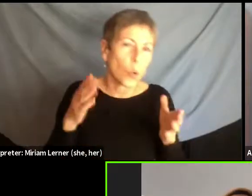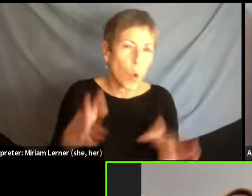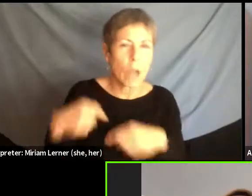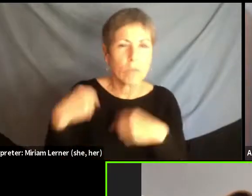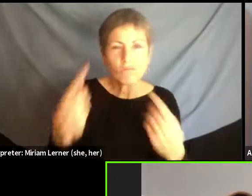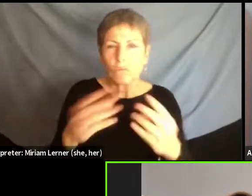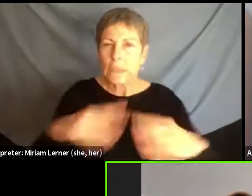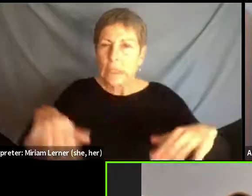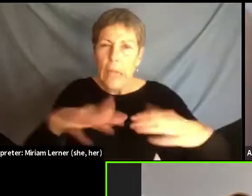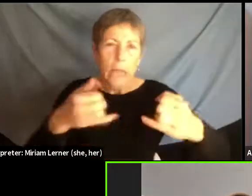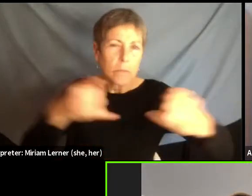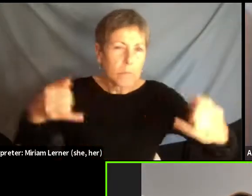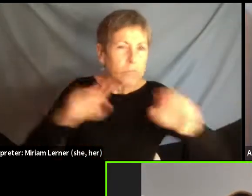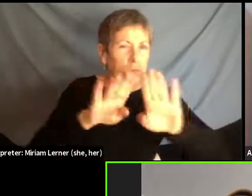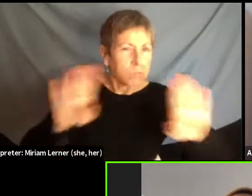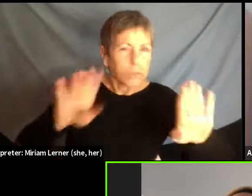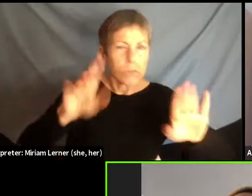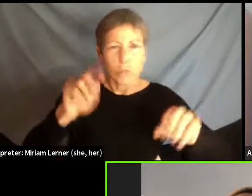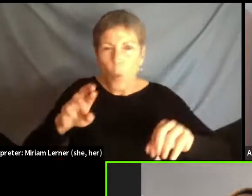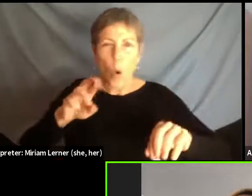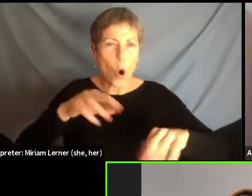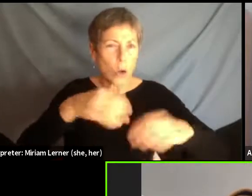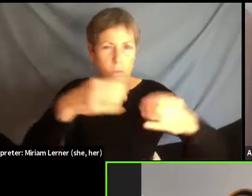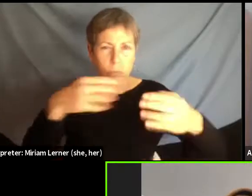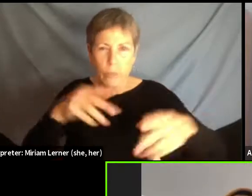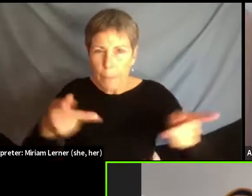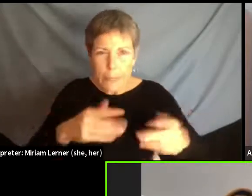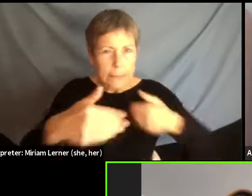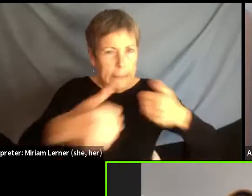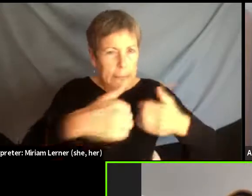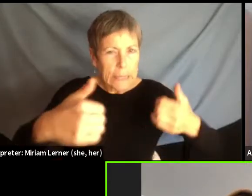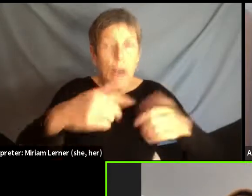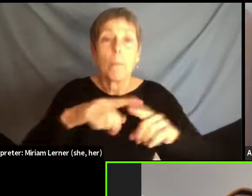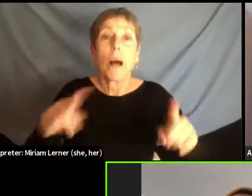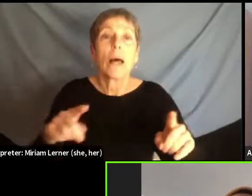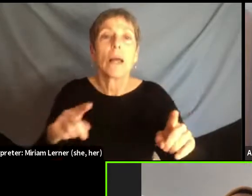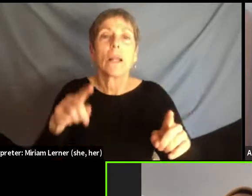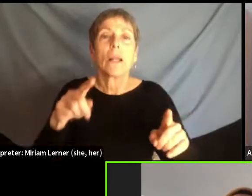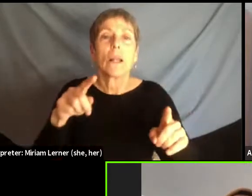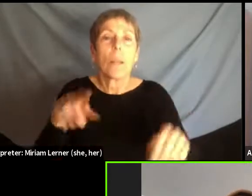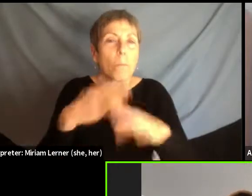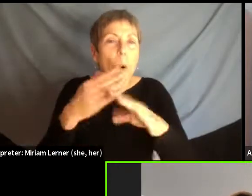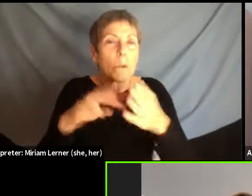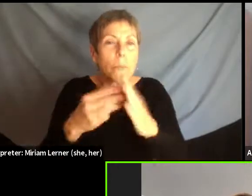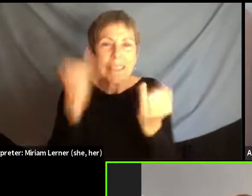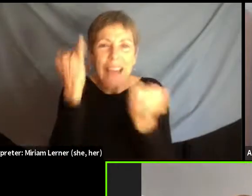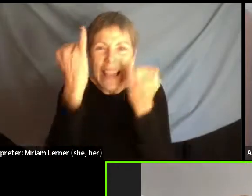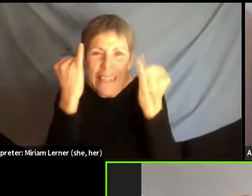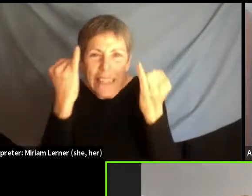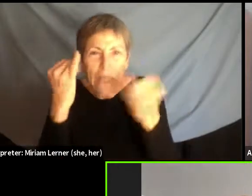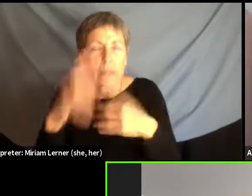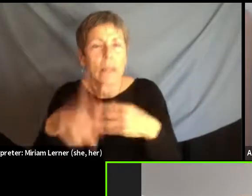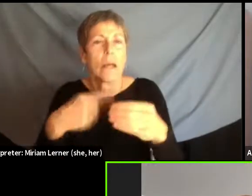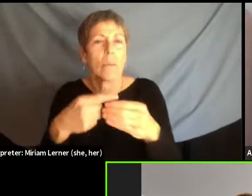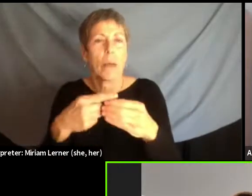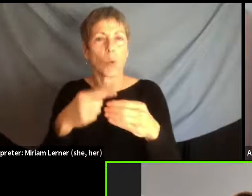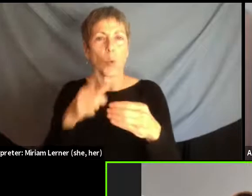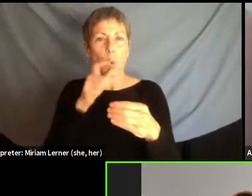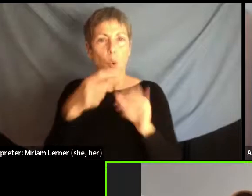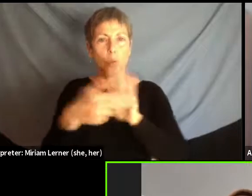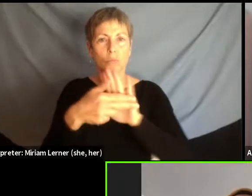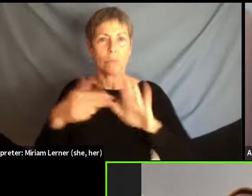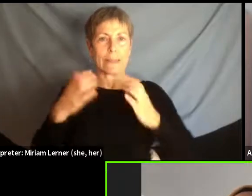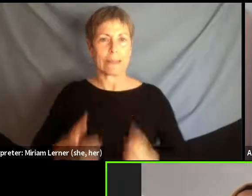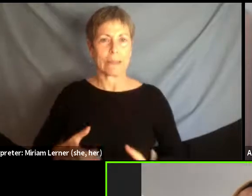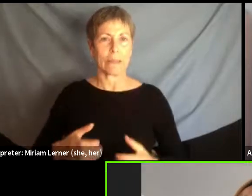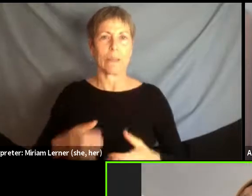there's a part of the border which is more sort of in the ether around citizenship and nationality. And I think that for the citizenship